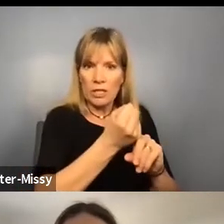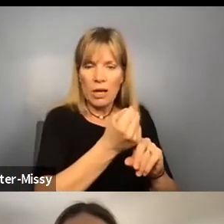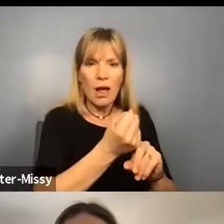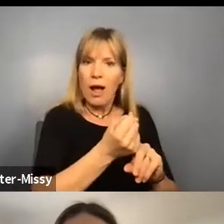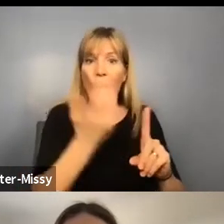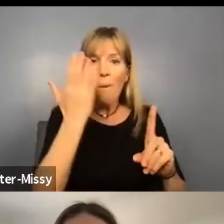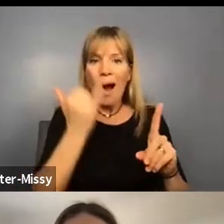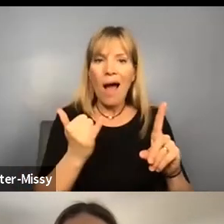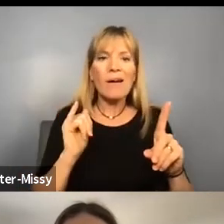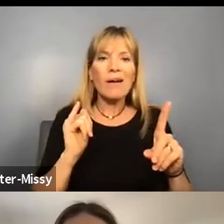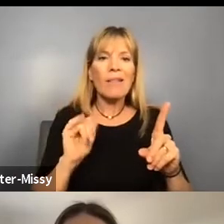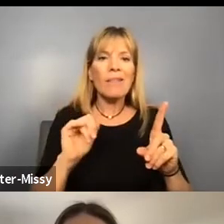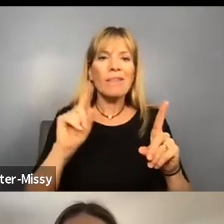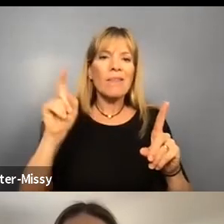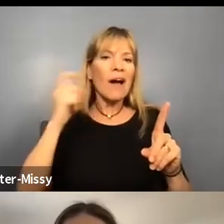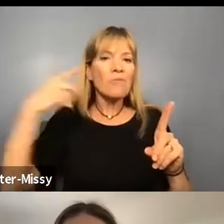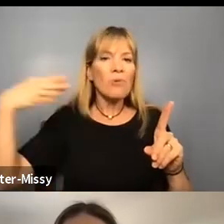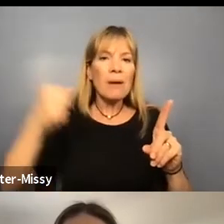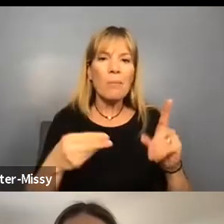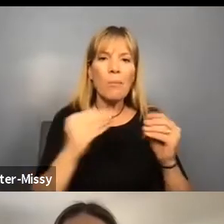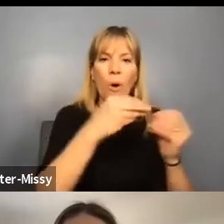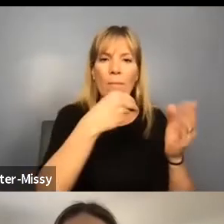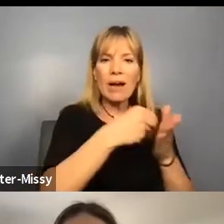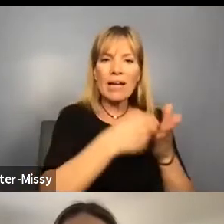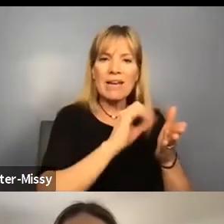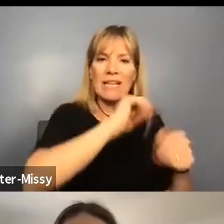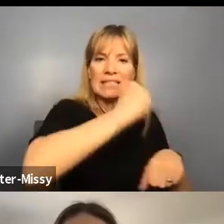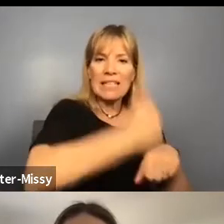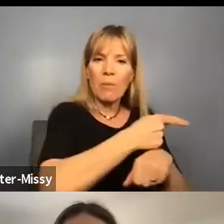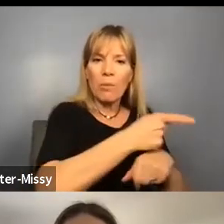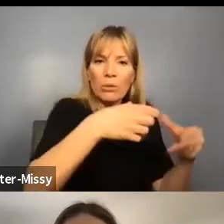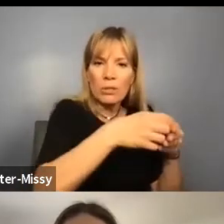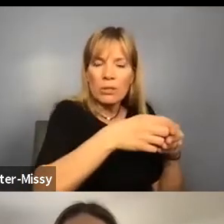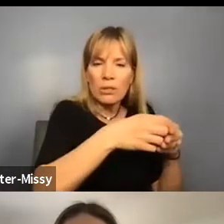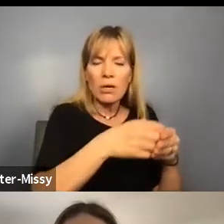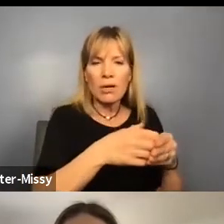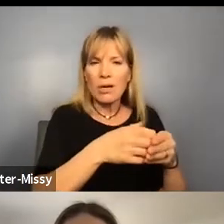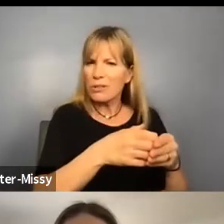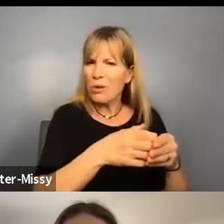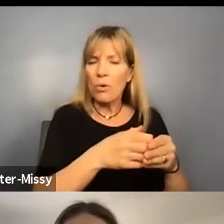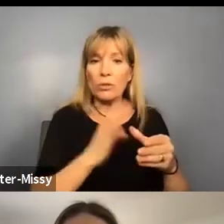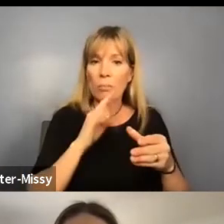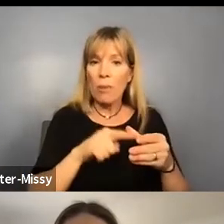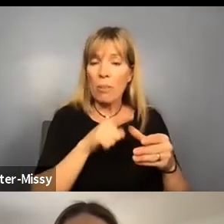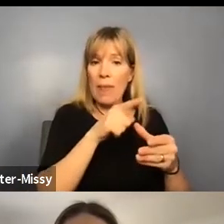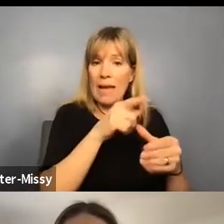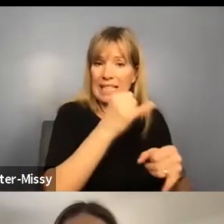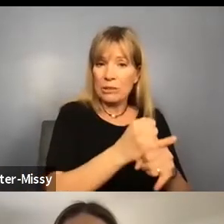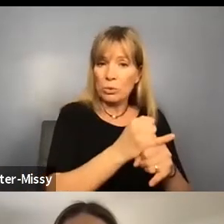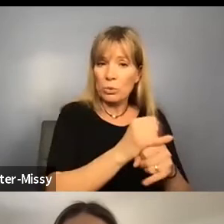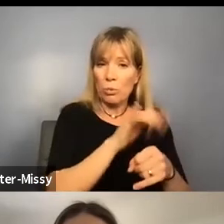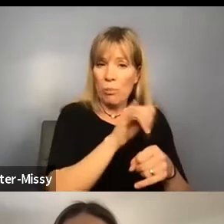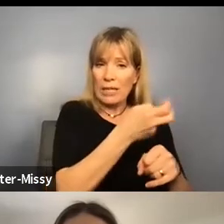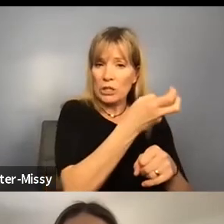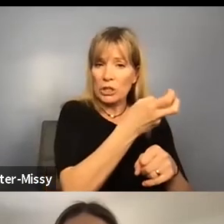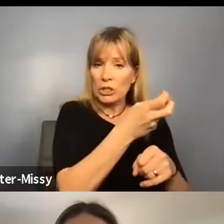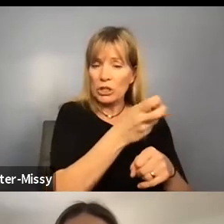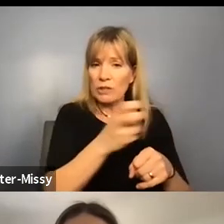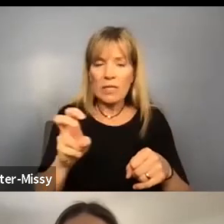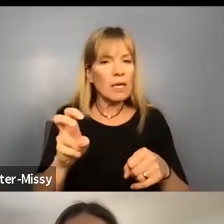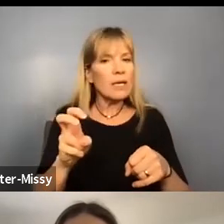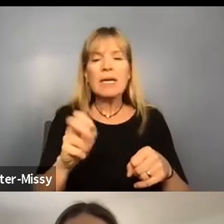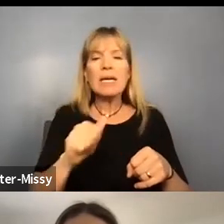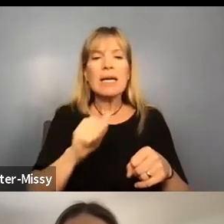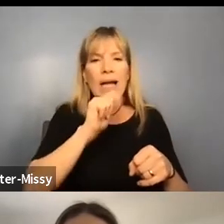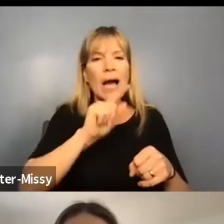greater reimbursement rate. Um, when we talk about shifting the institutional bias, it's, it's not solely